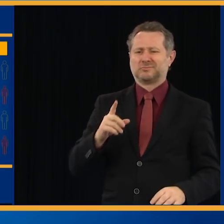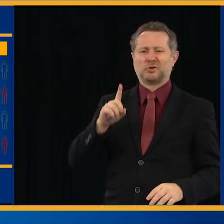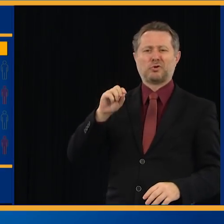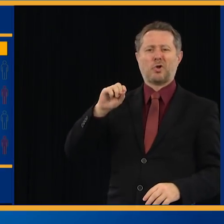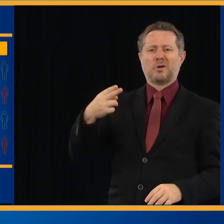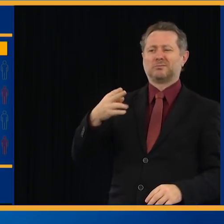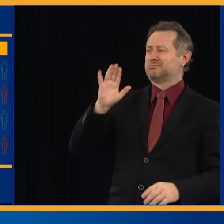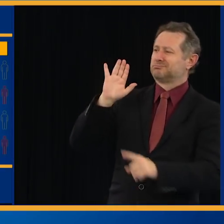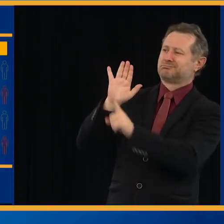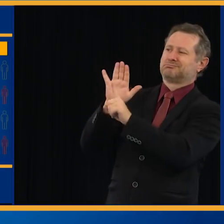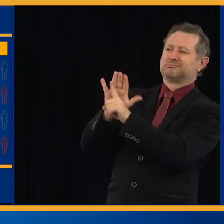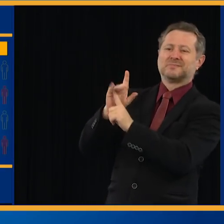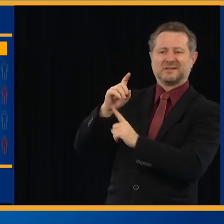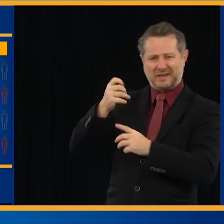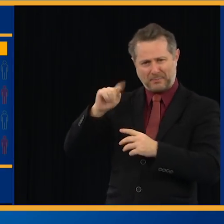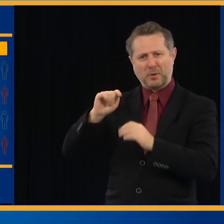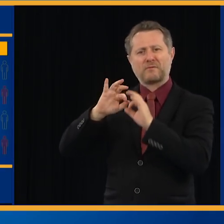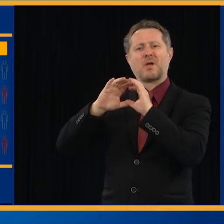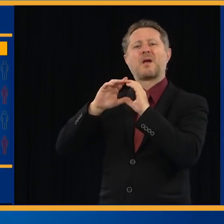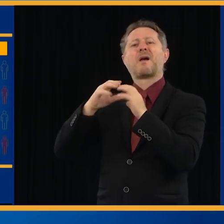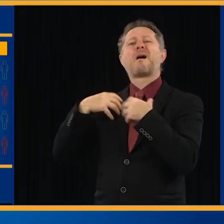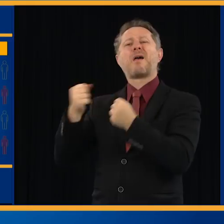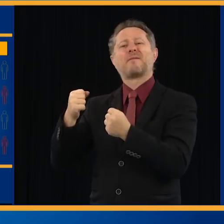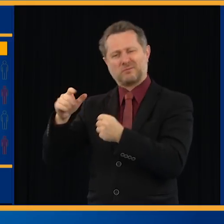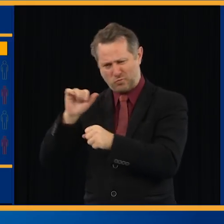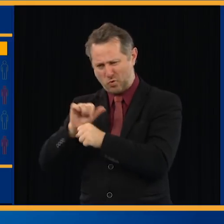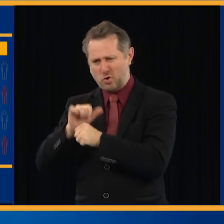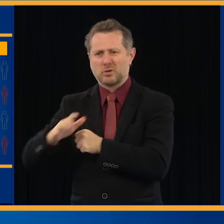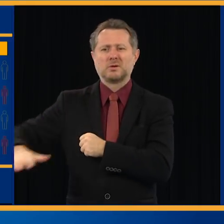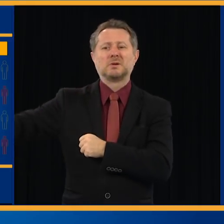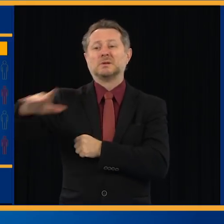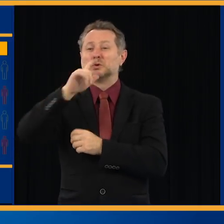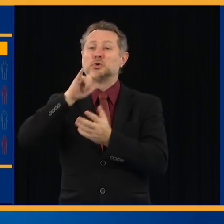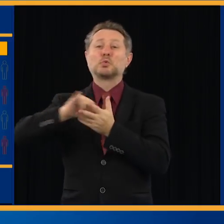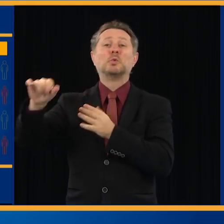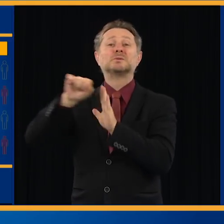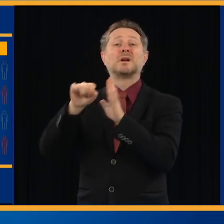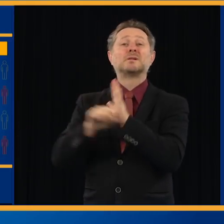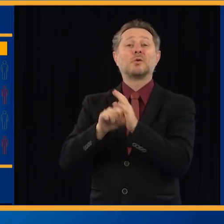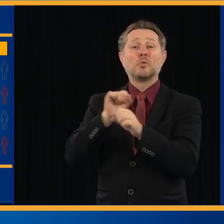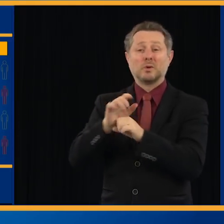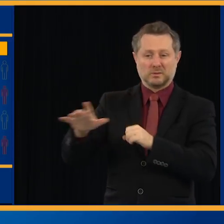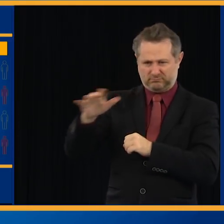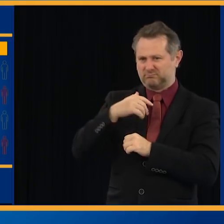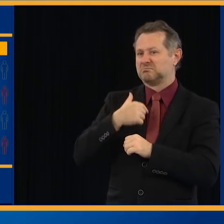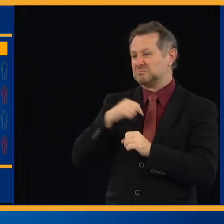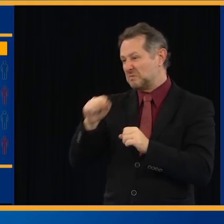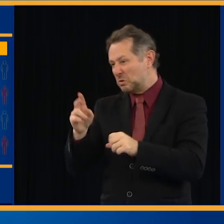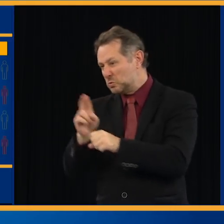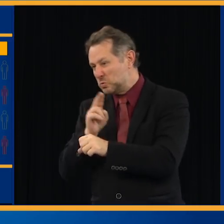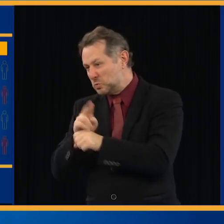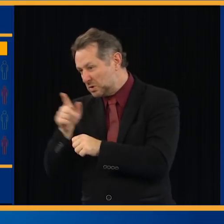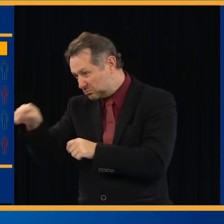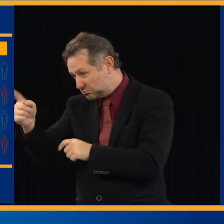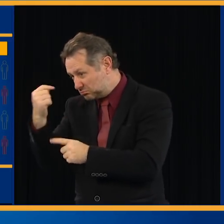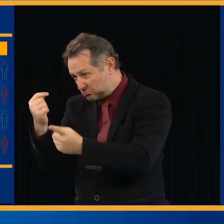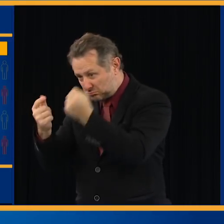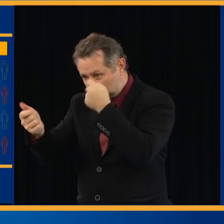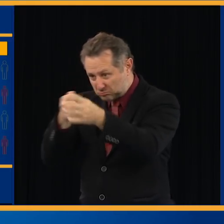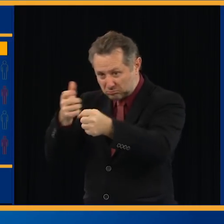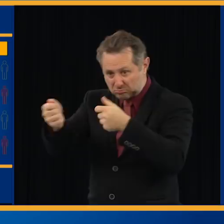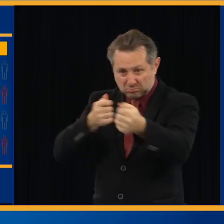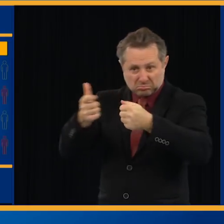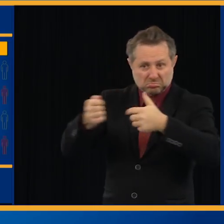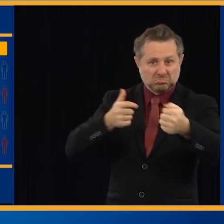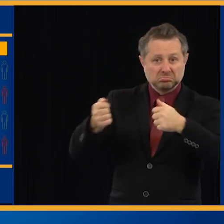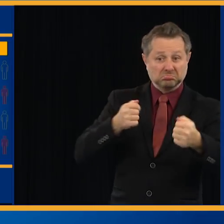Counties have them. Cities have them. The state has them. We'll marshal those employees. You also have a lot